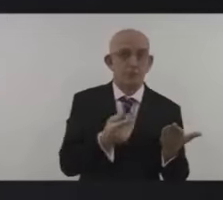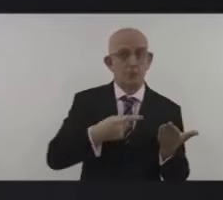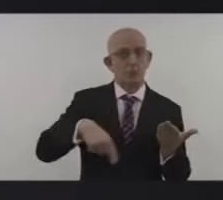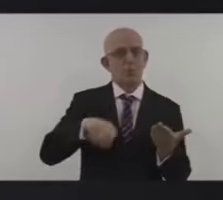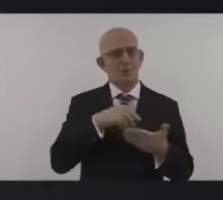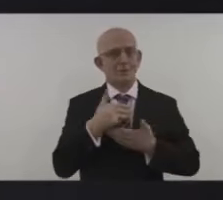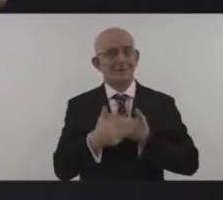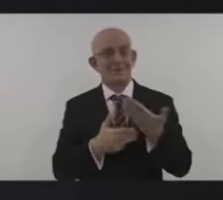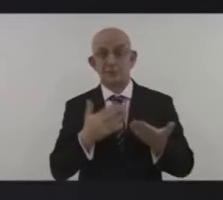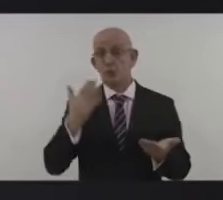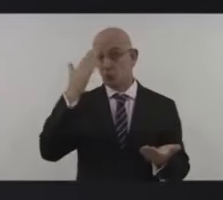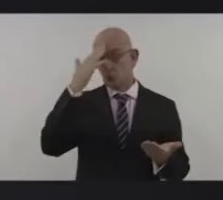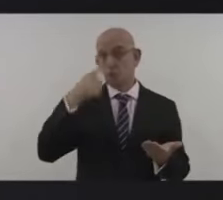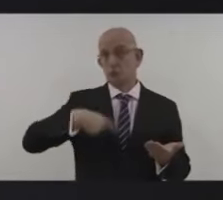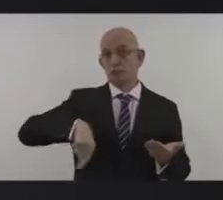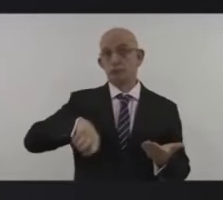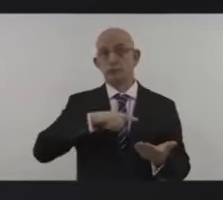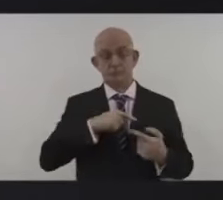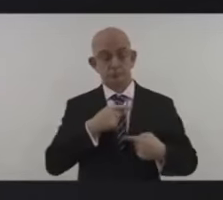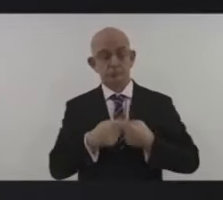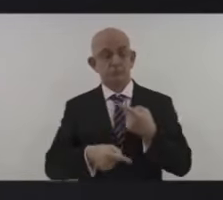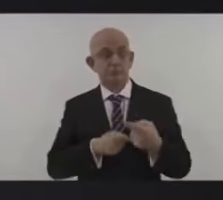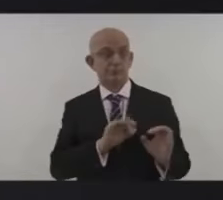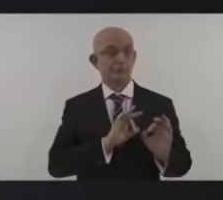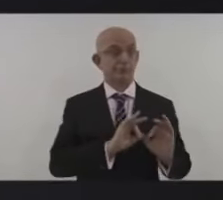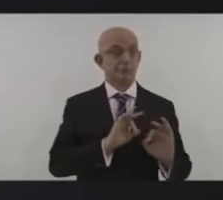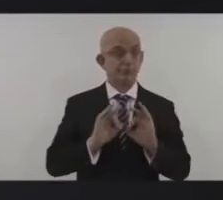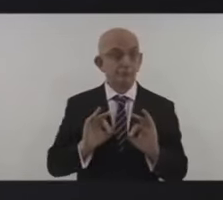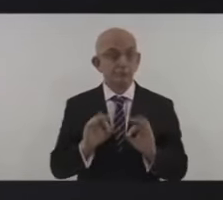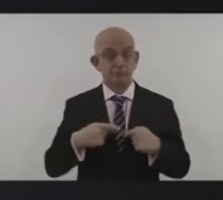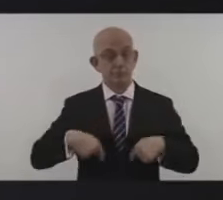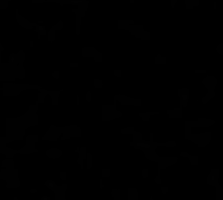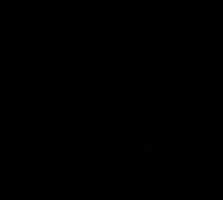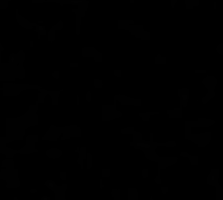be headed towards five degrees of global warming